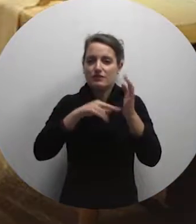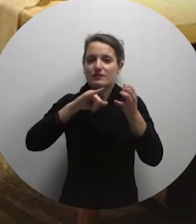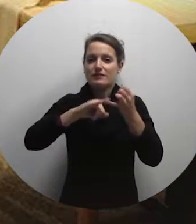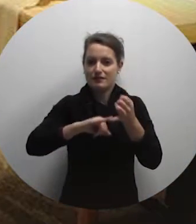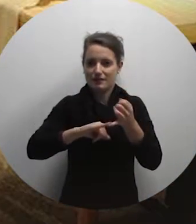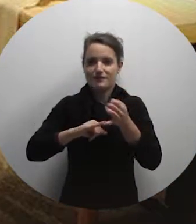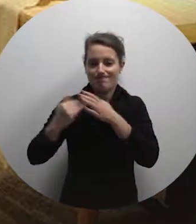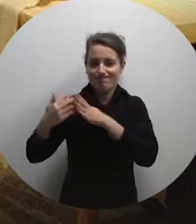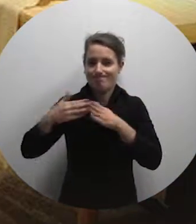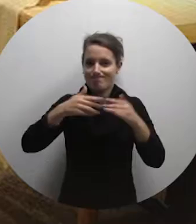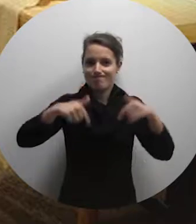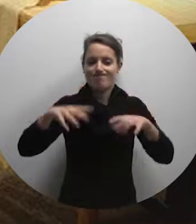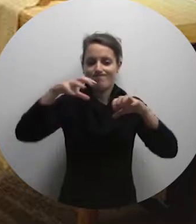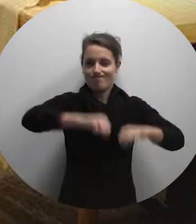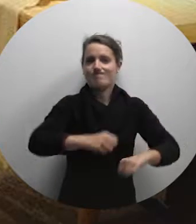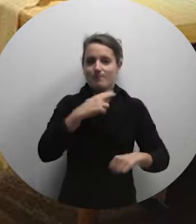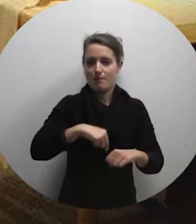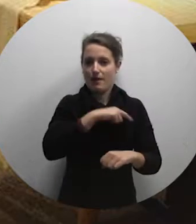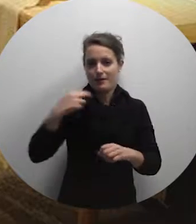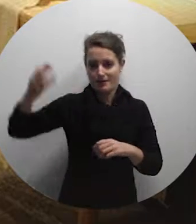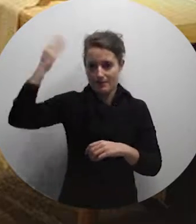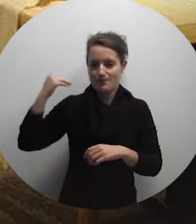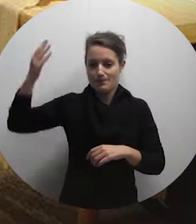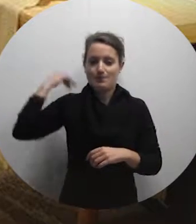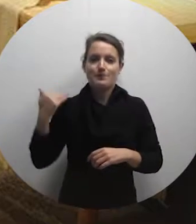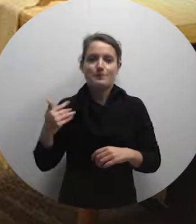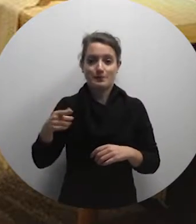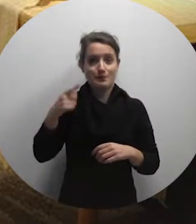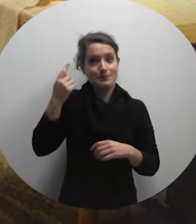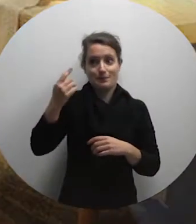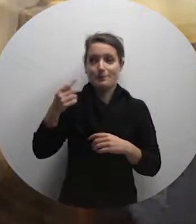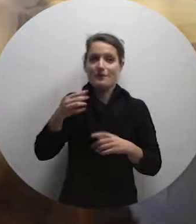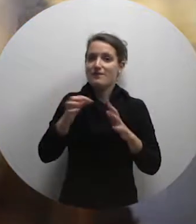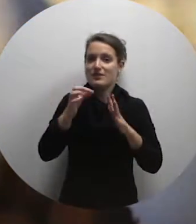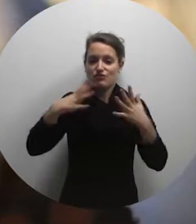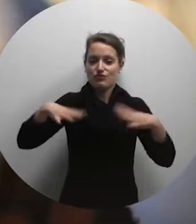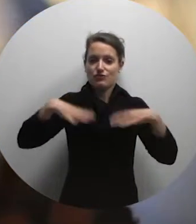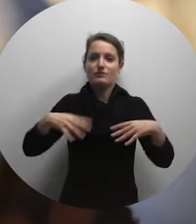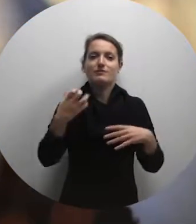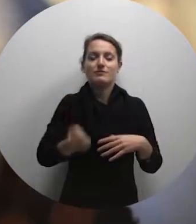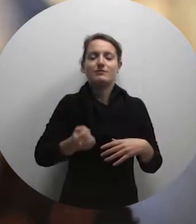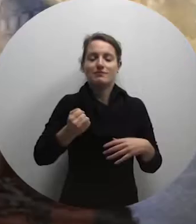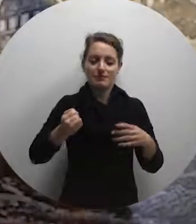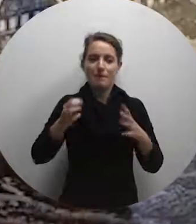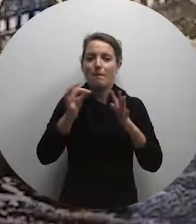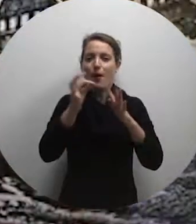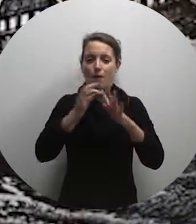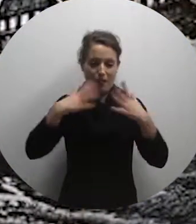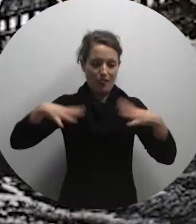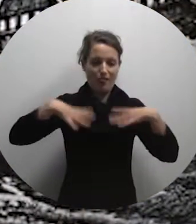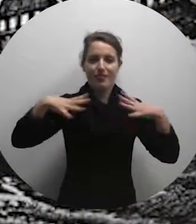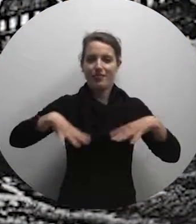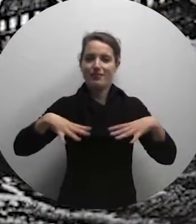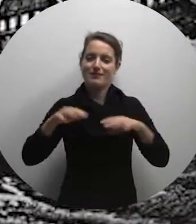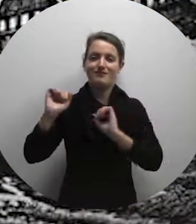Maltese used to wear clothes made from locally grown and spun cotton material. In the 14th century, Maltese